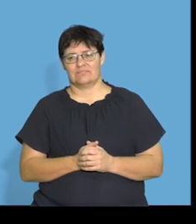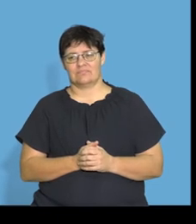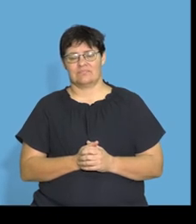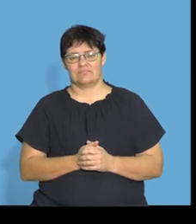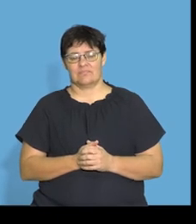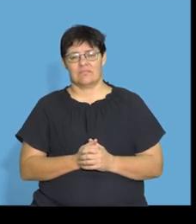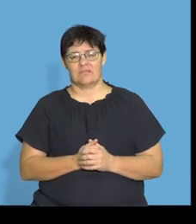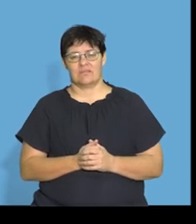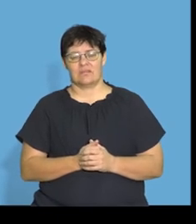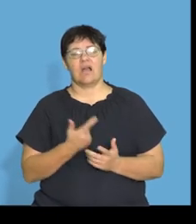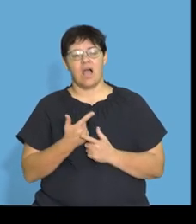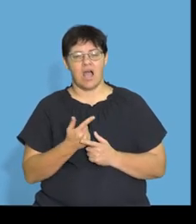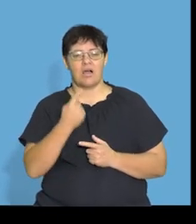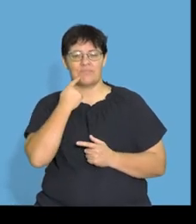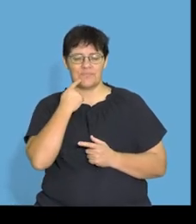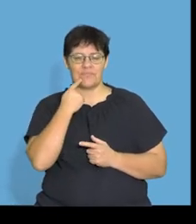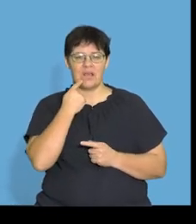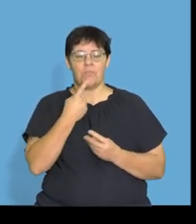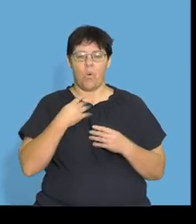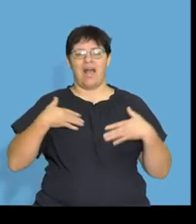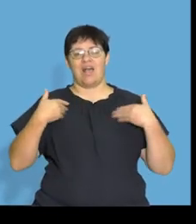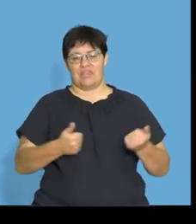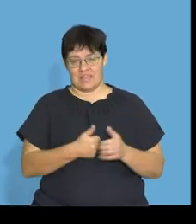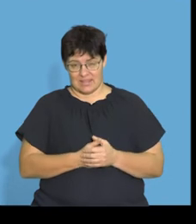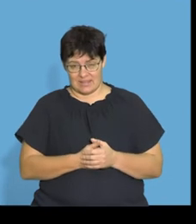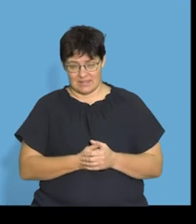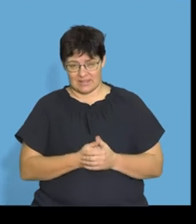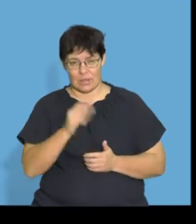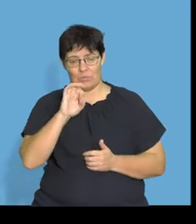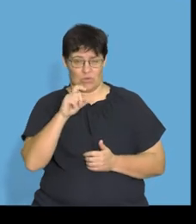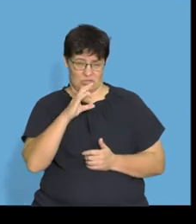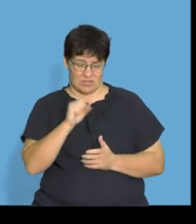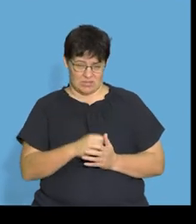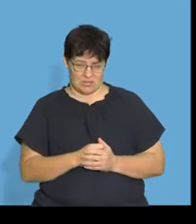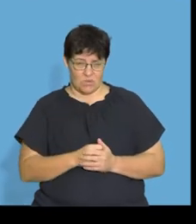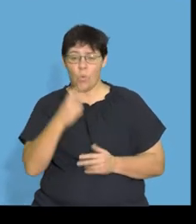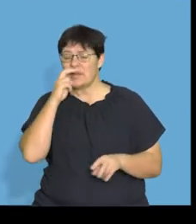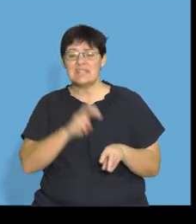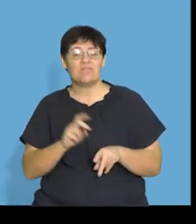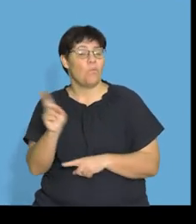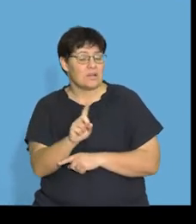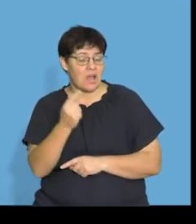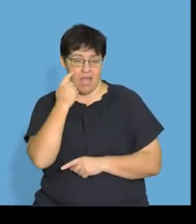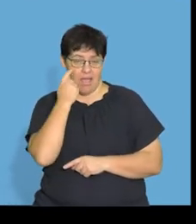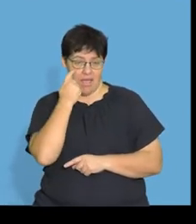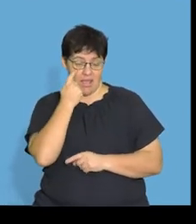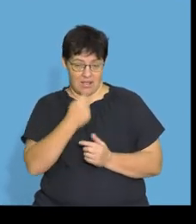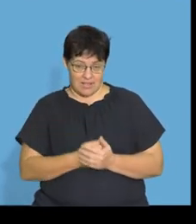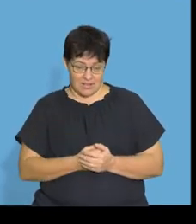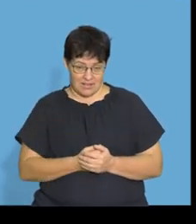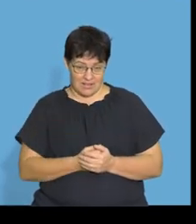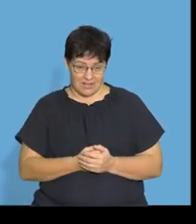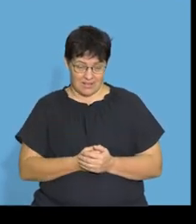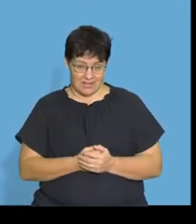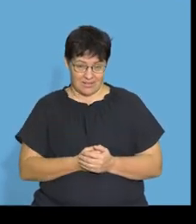keeps the skin and the mucous membranes healthy, right? We need it for the eye. Now, I